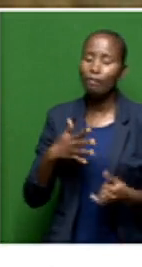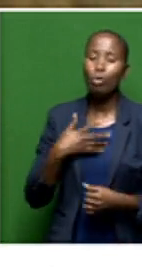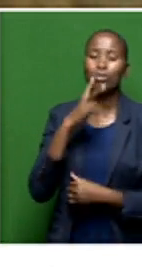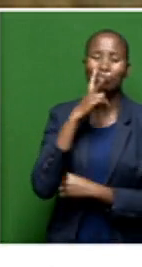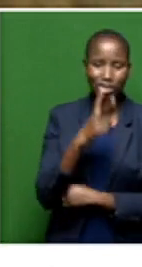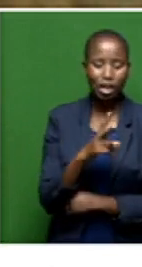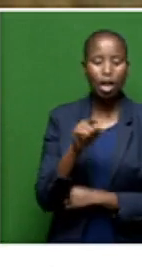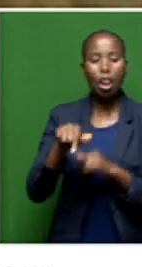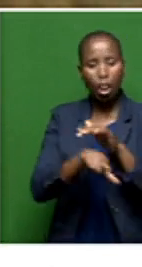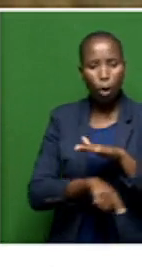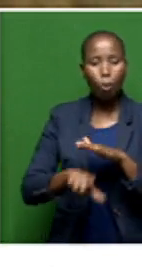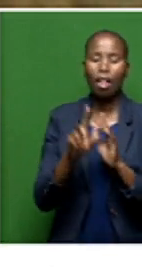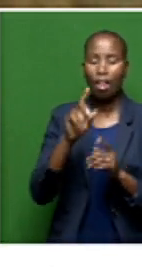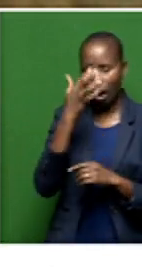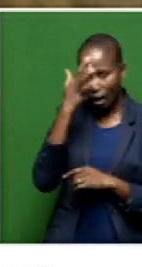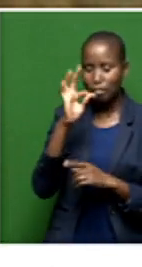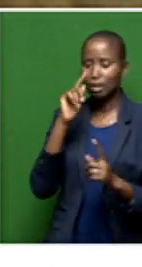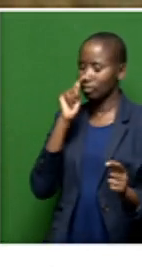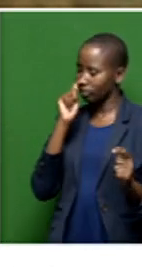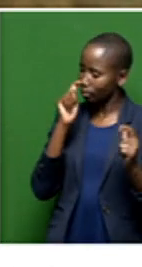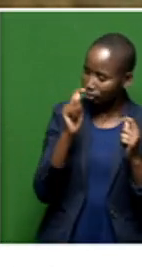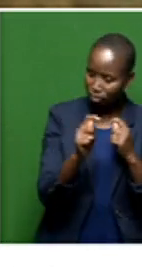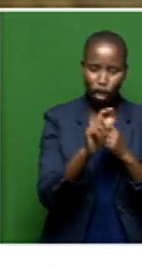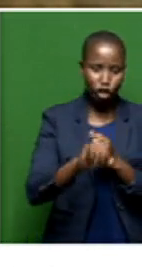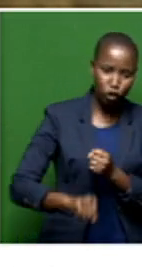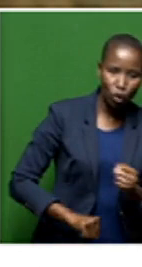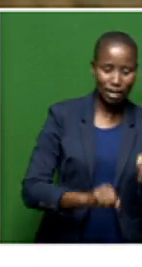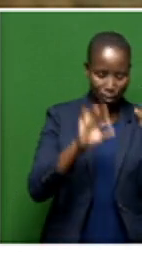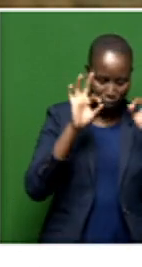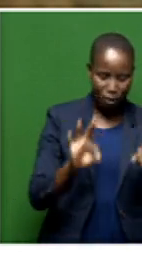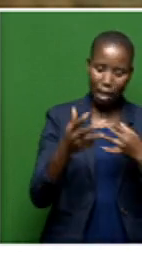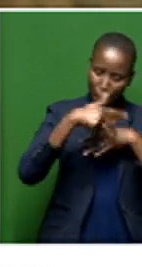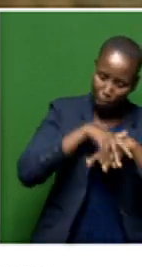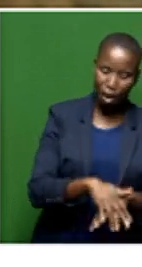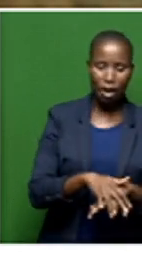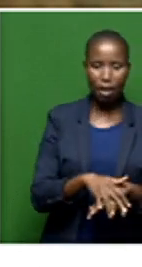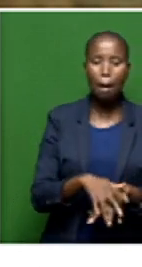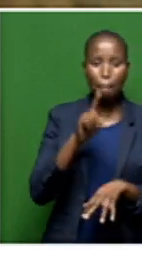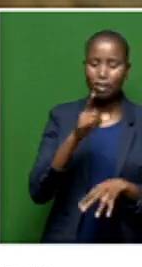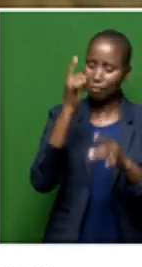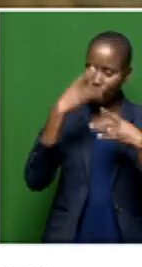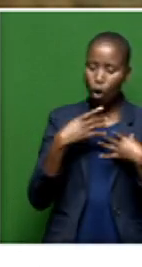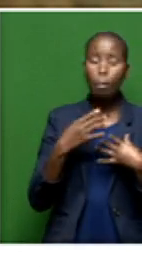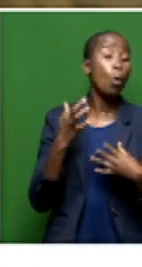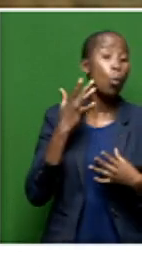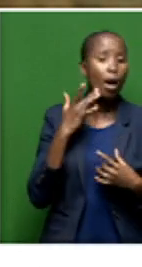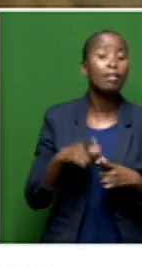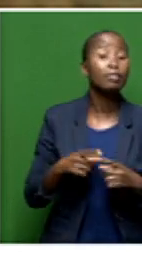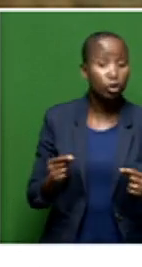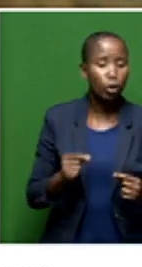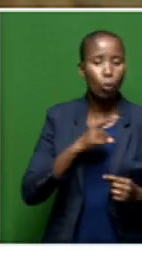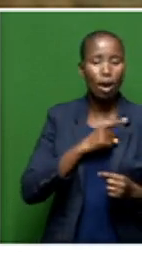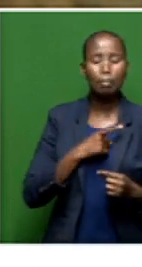local government turnaround strategy coming into the picture and, you know, talking about deadlines. What I liked with the Sona last week was that the